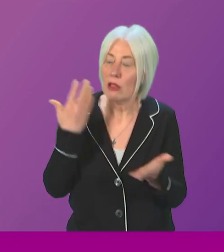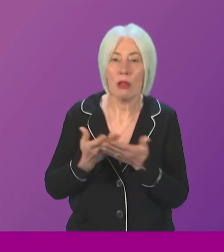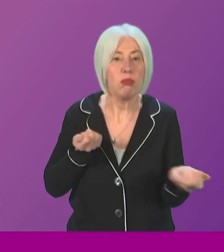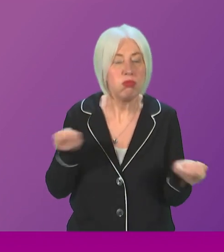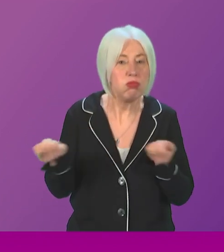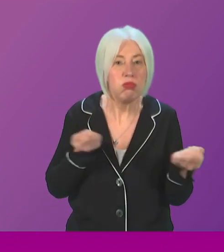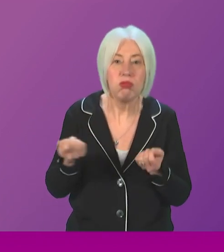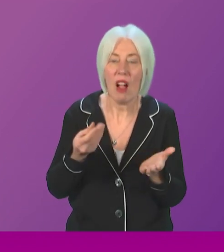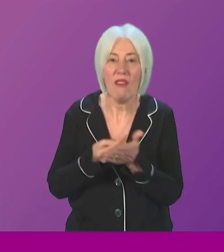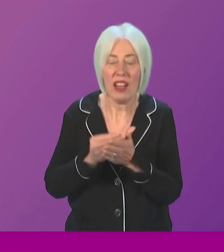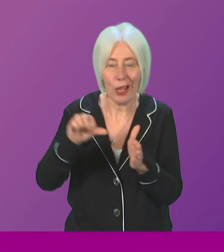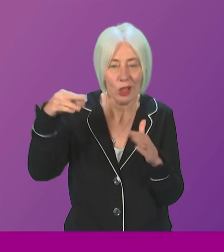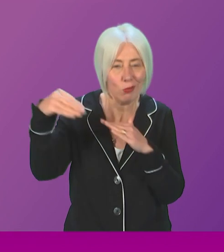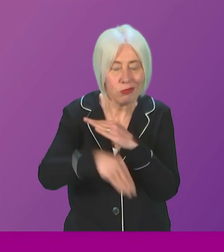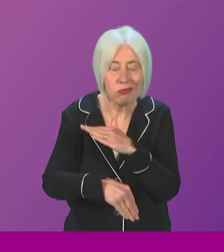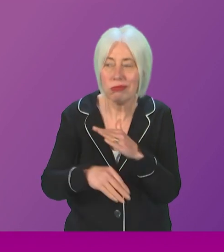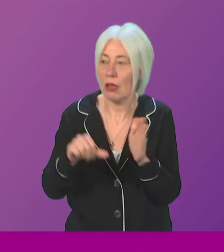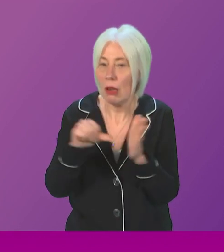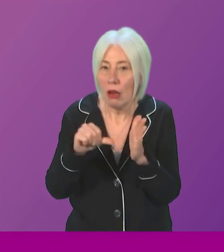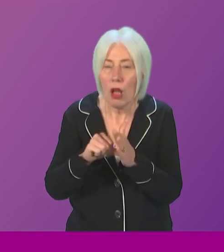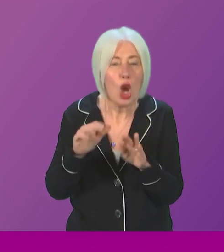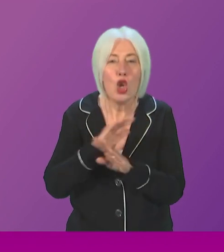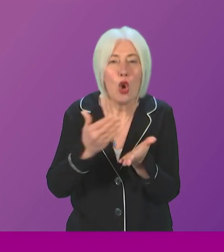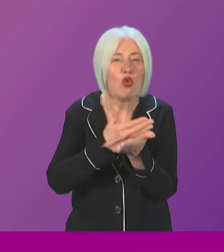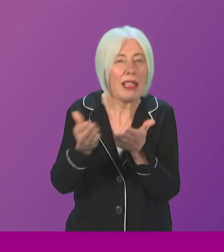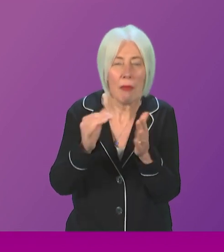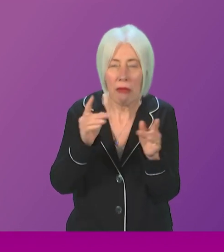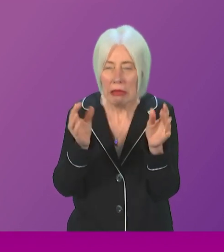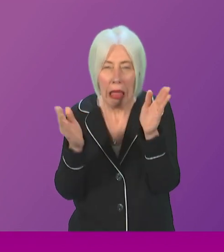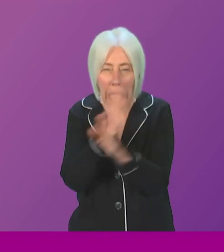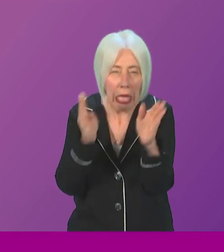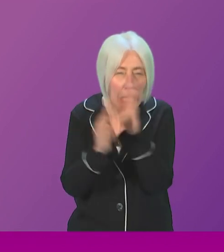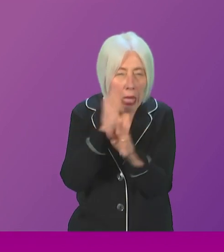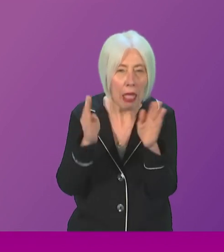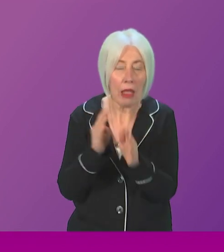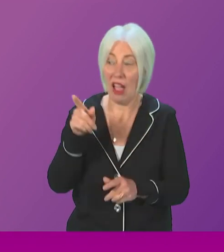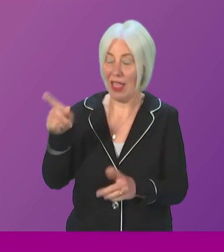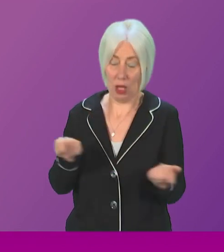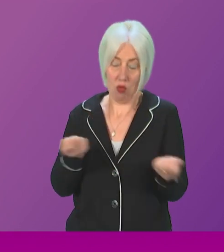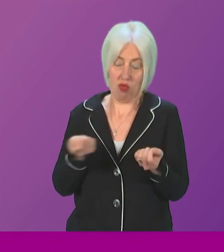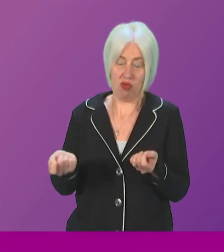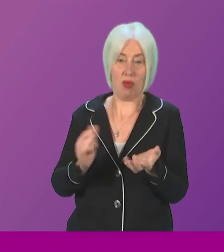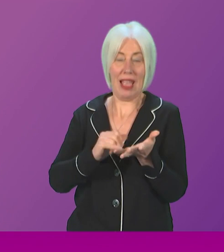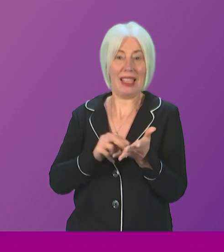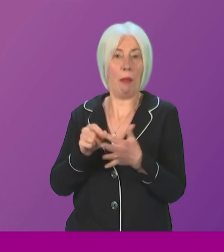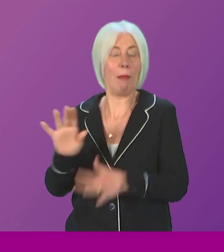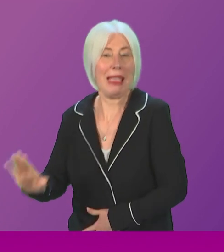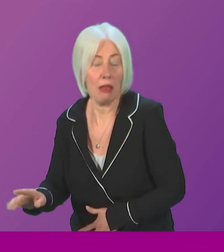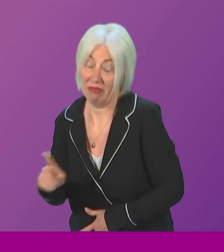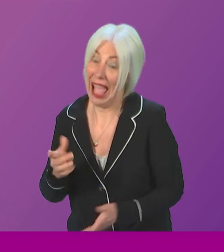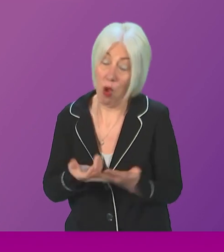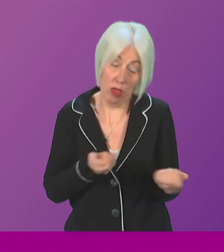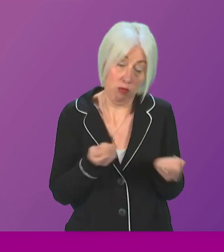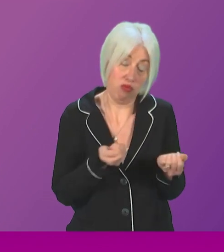financial mismanagement and a complete lack of transparency. This isn't just how they governed their party, it's how they govern the